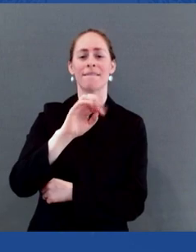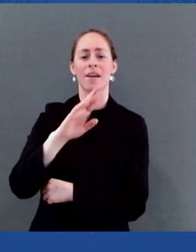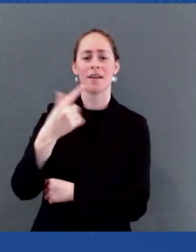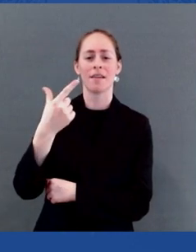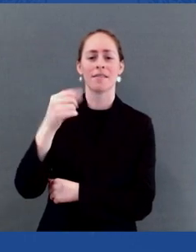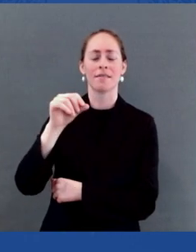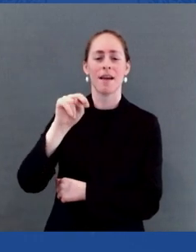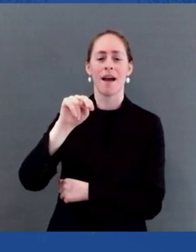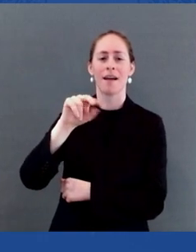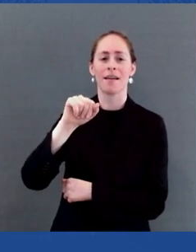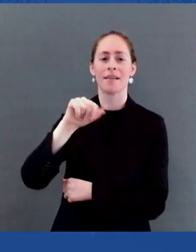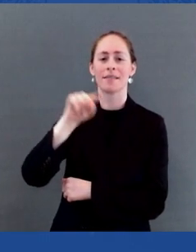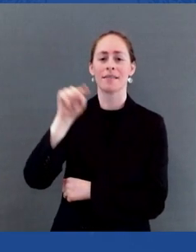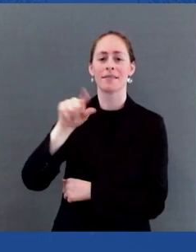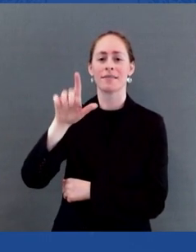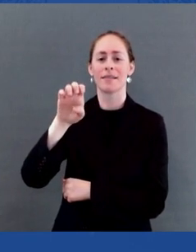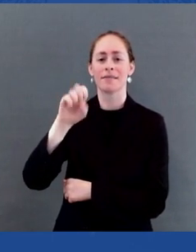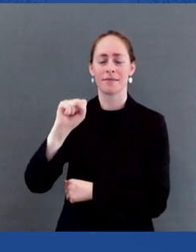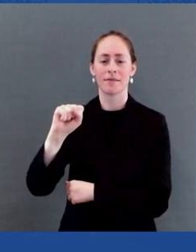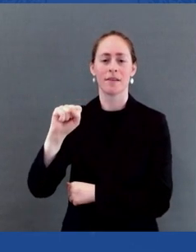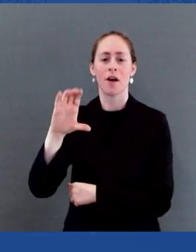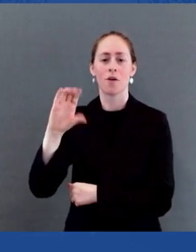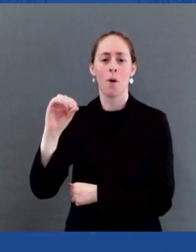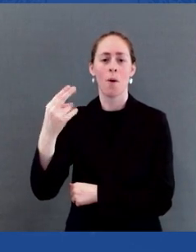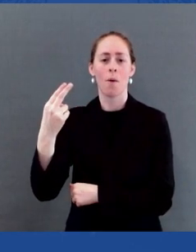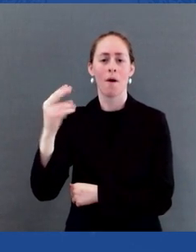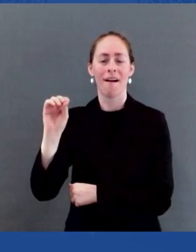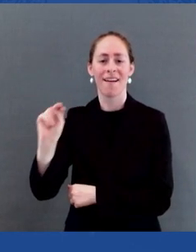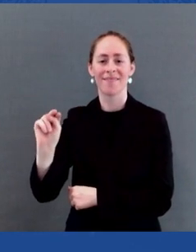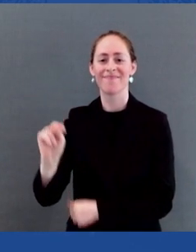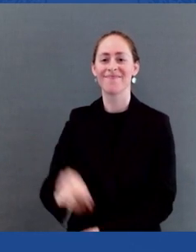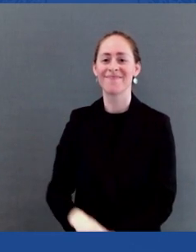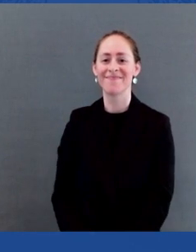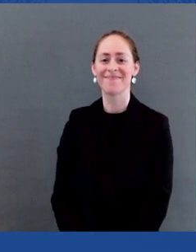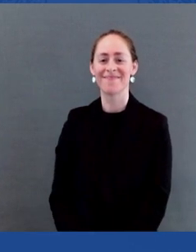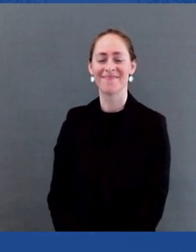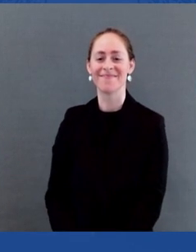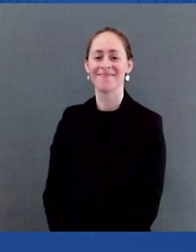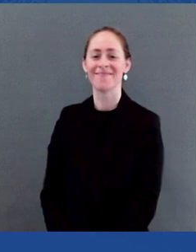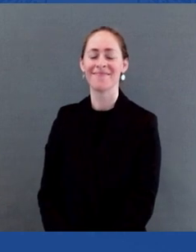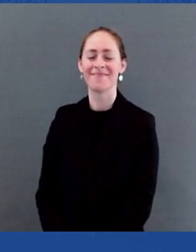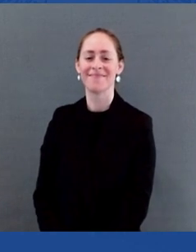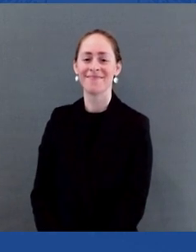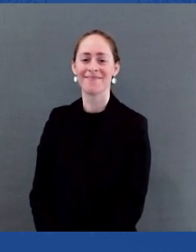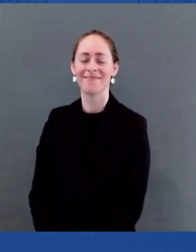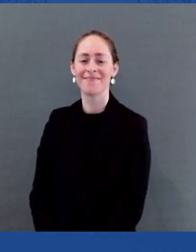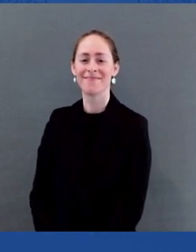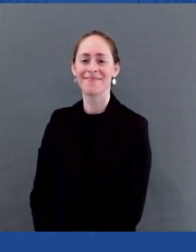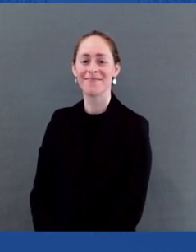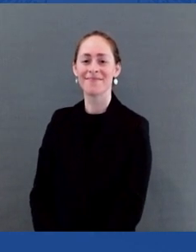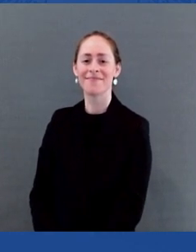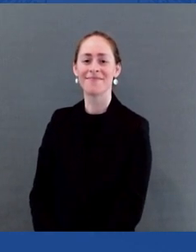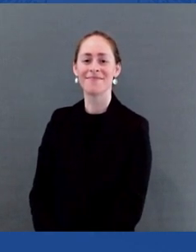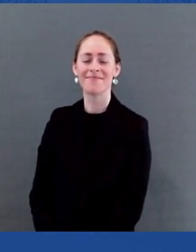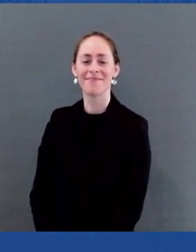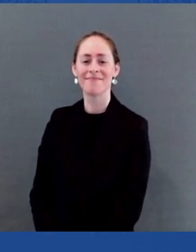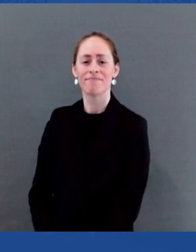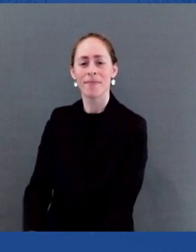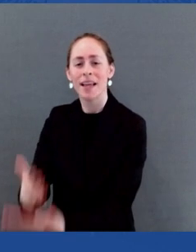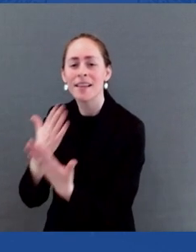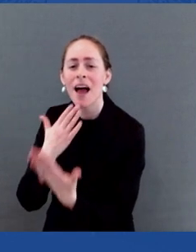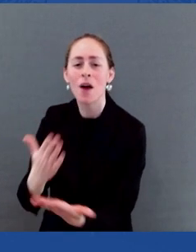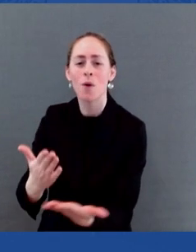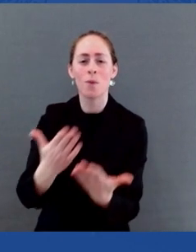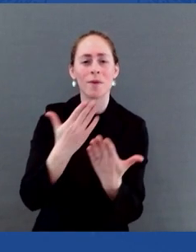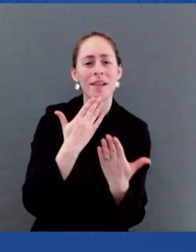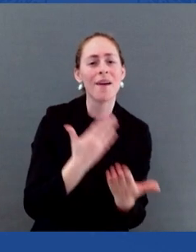name The Thanks for all you're doing. I was going to say not for your support. This is sui